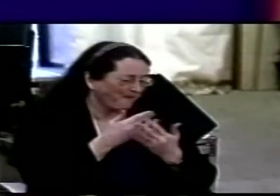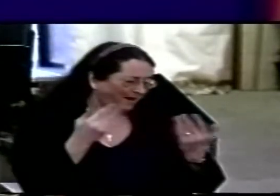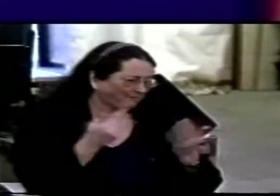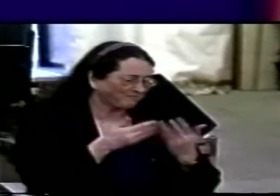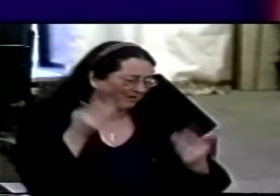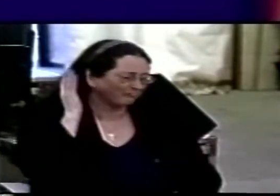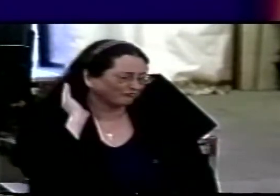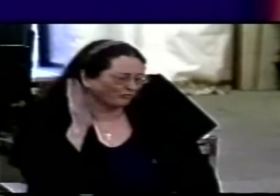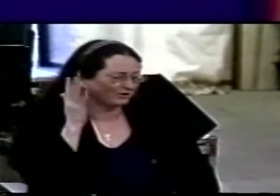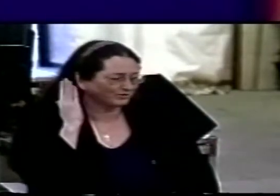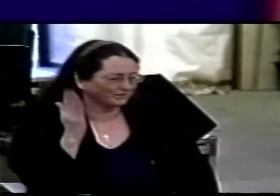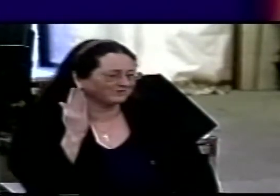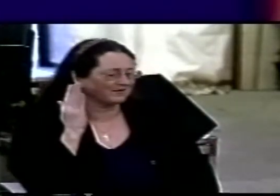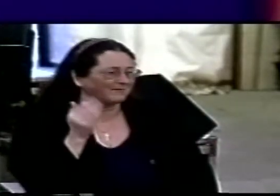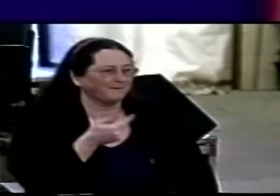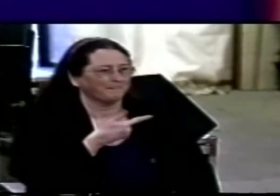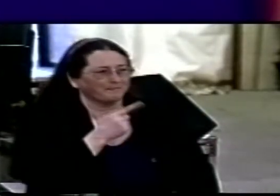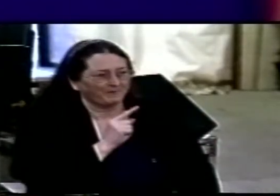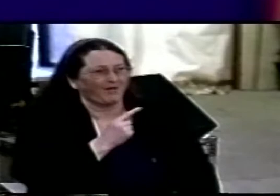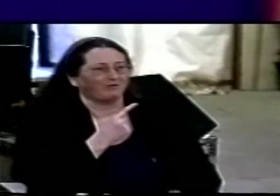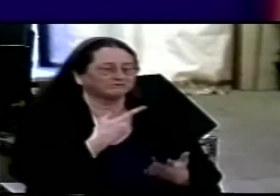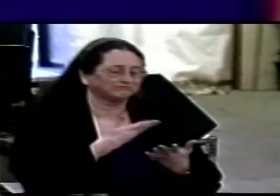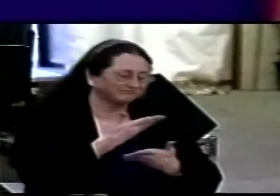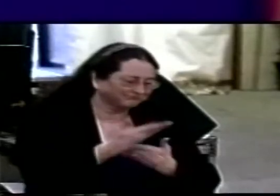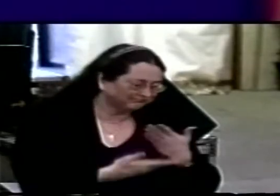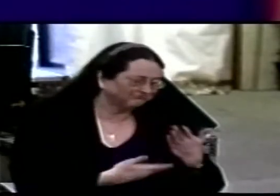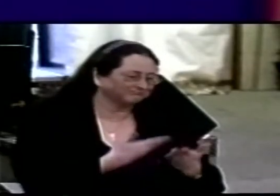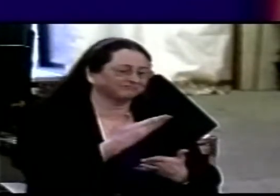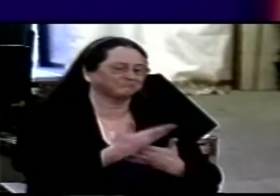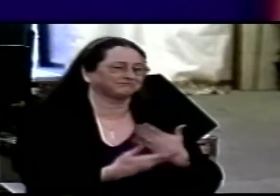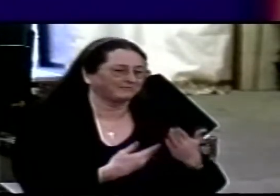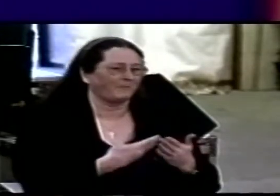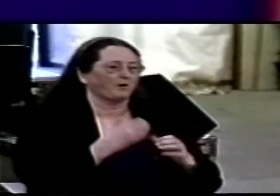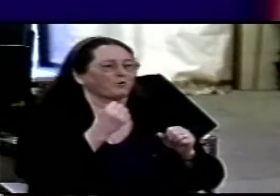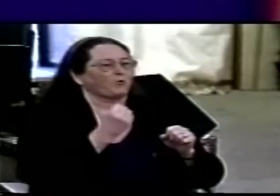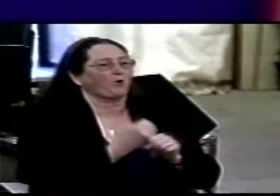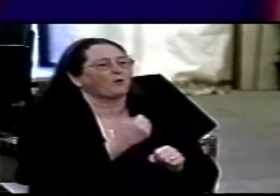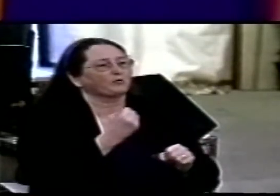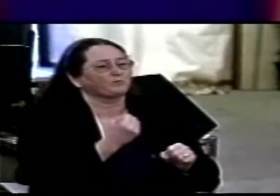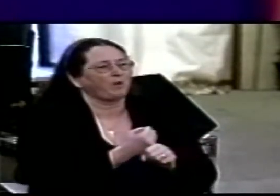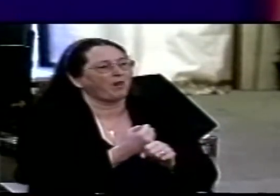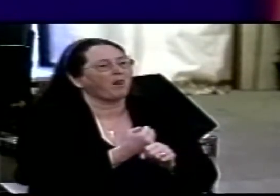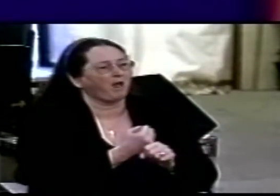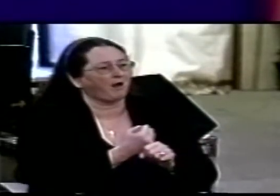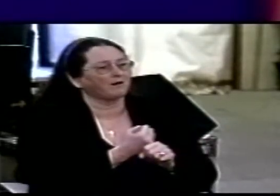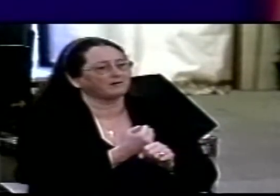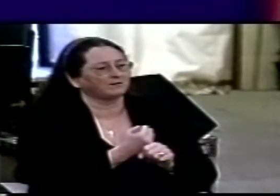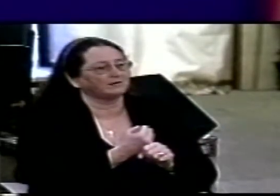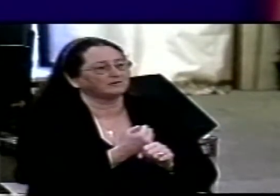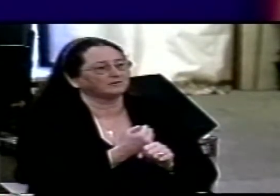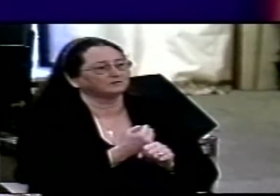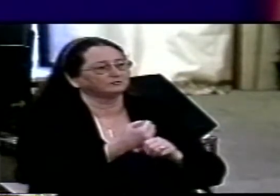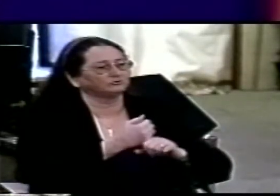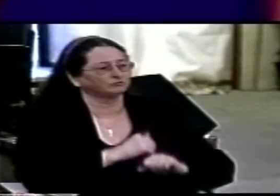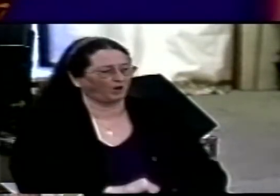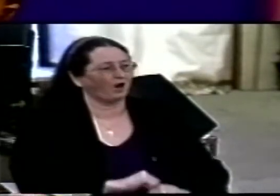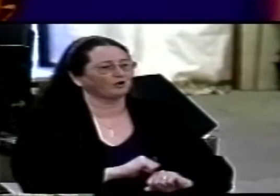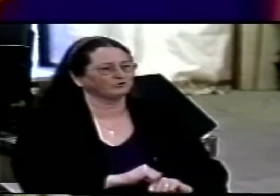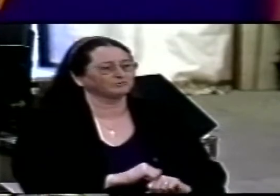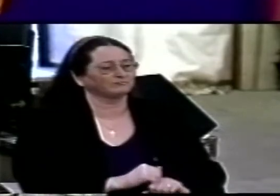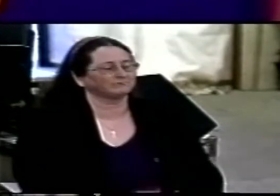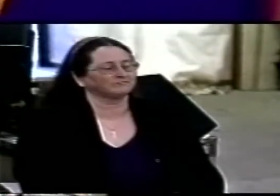and attempts to talk about gospel church. I think that's right. But